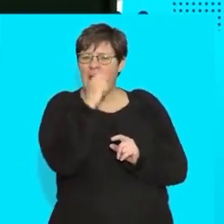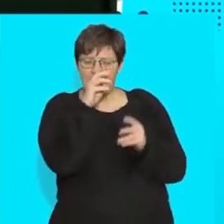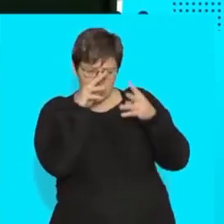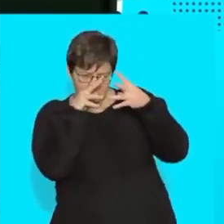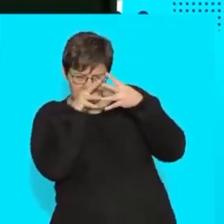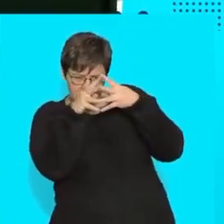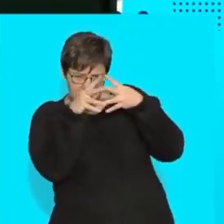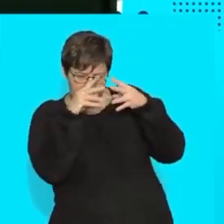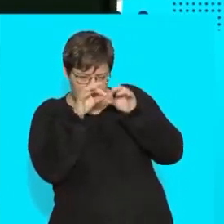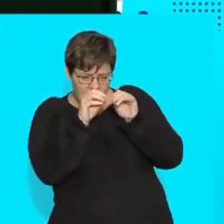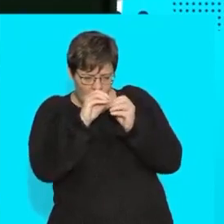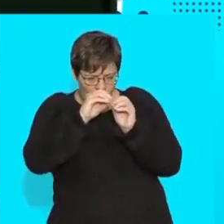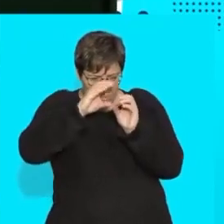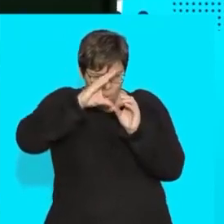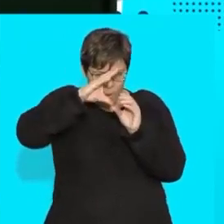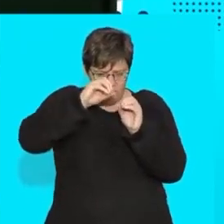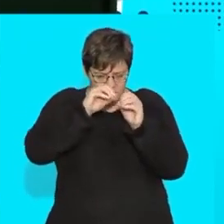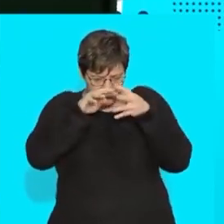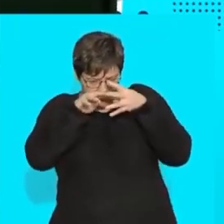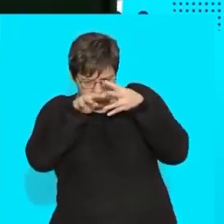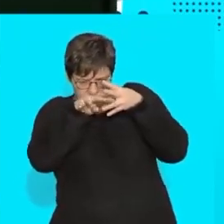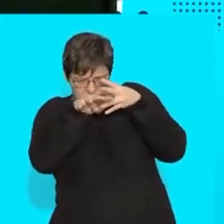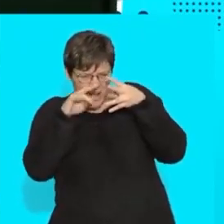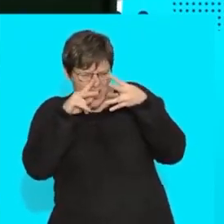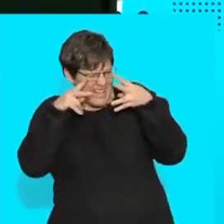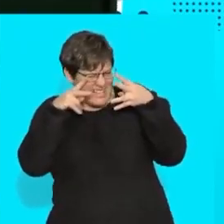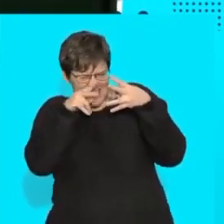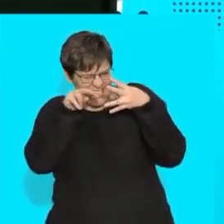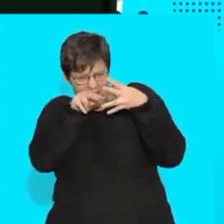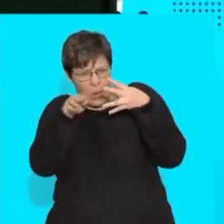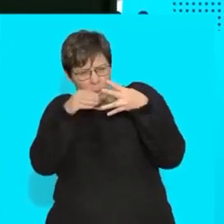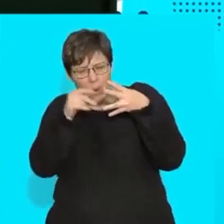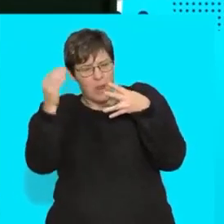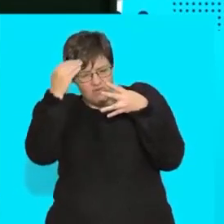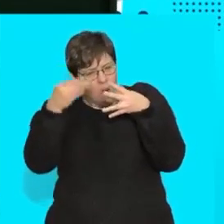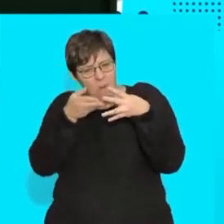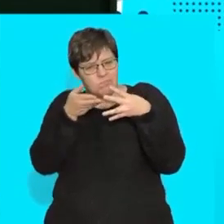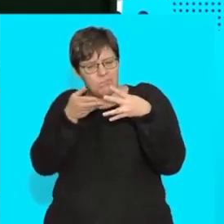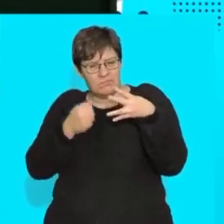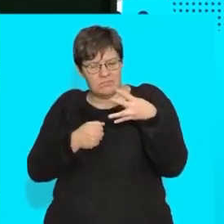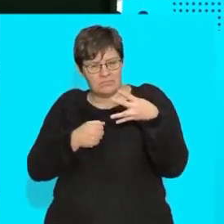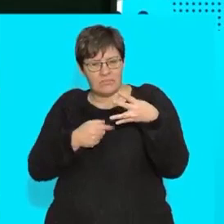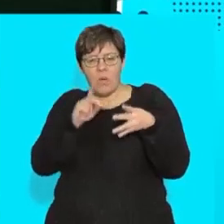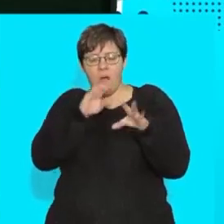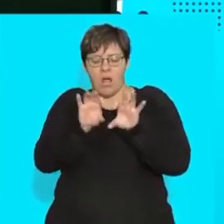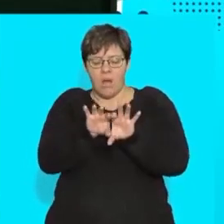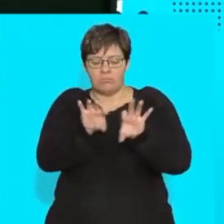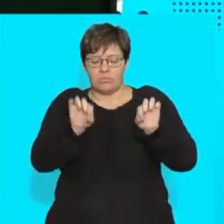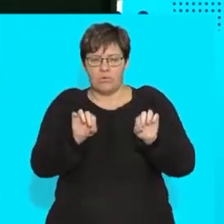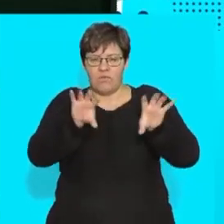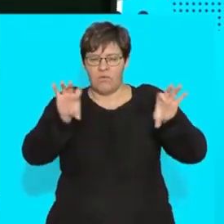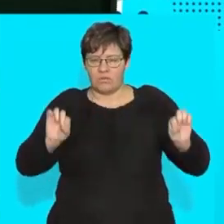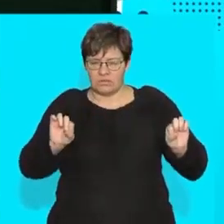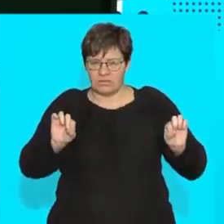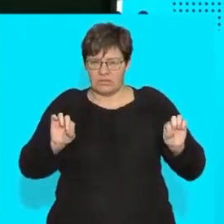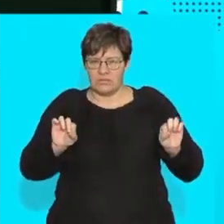layer that you can't really see that it's there but you know it's there what i call it the buruvos layer is that